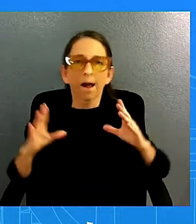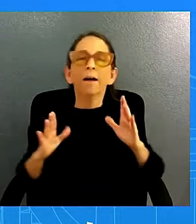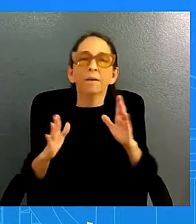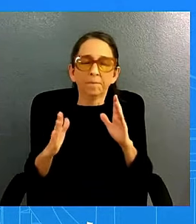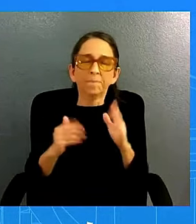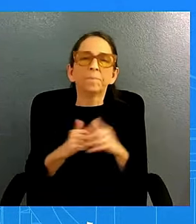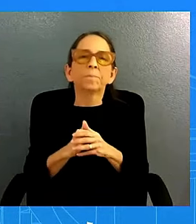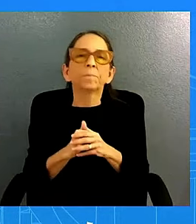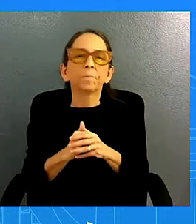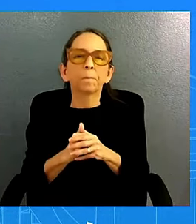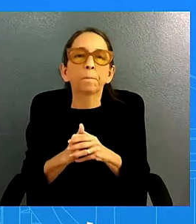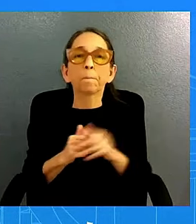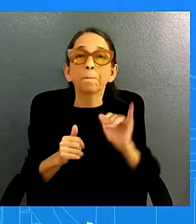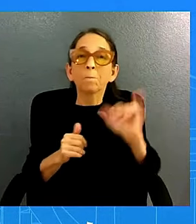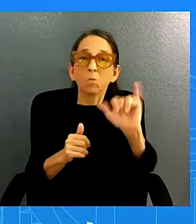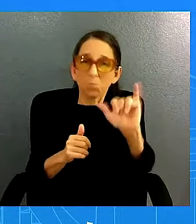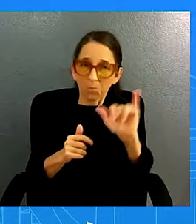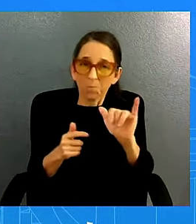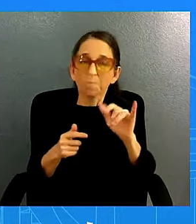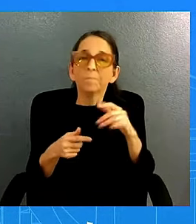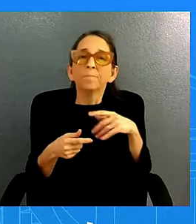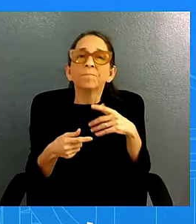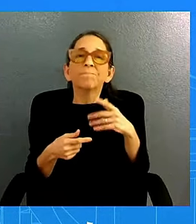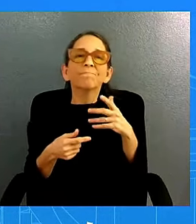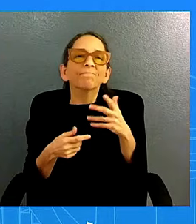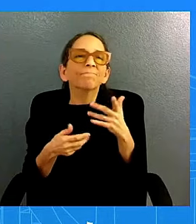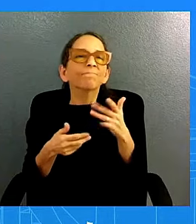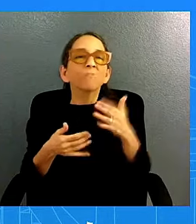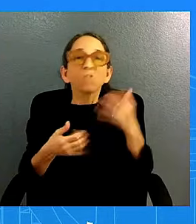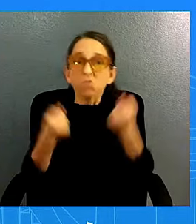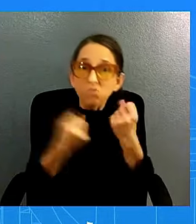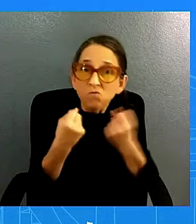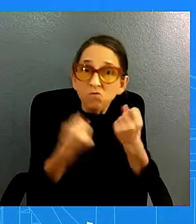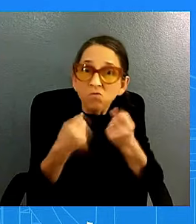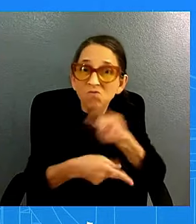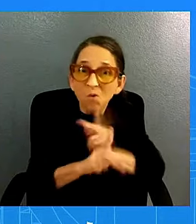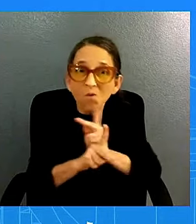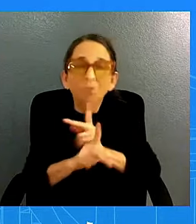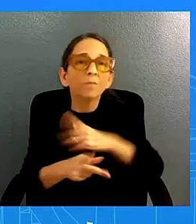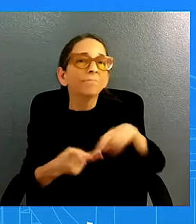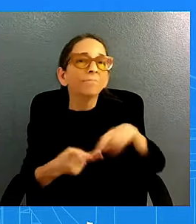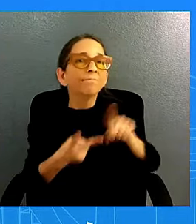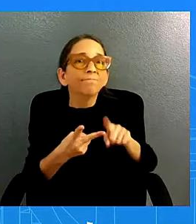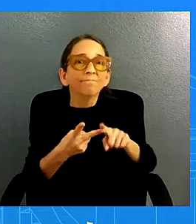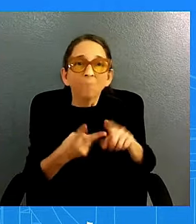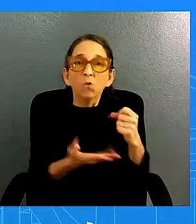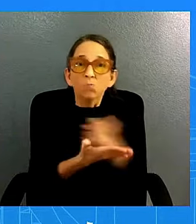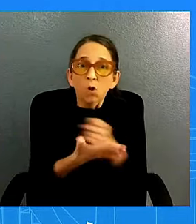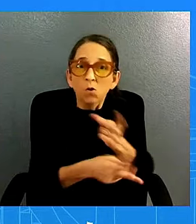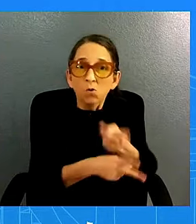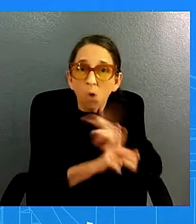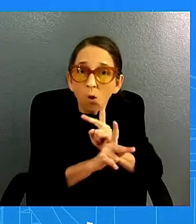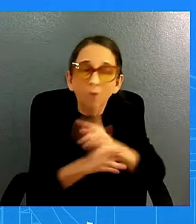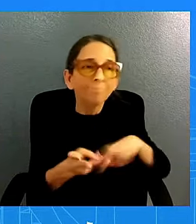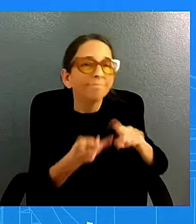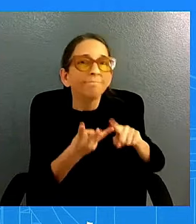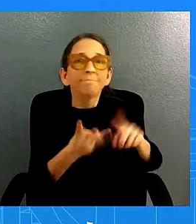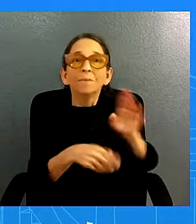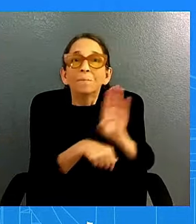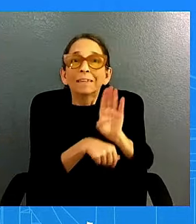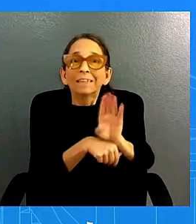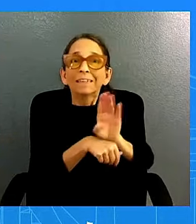loans in credit card loans in business lending and that can take anywhere from weeks to months to